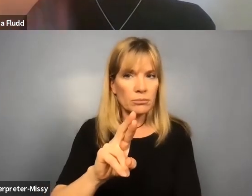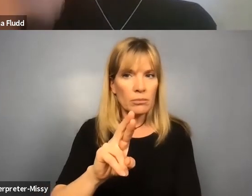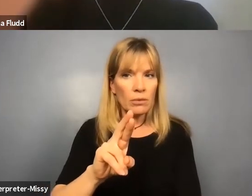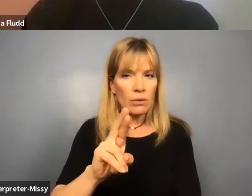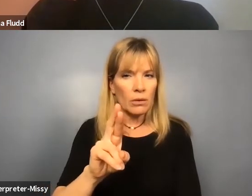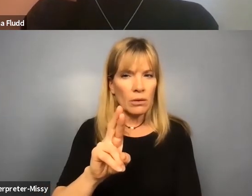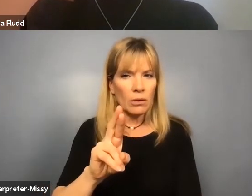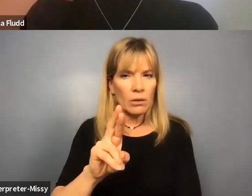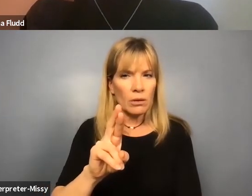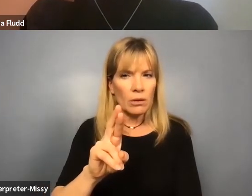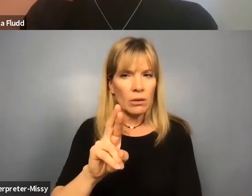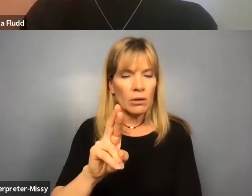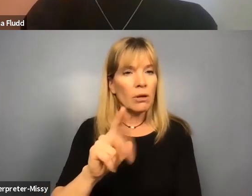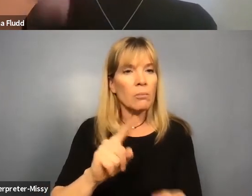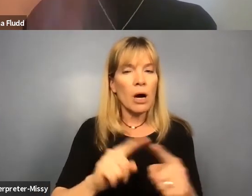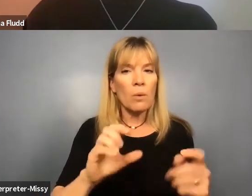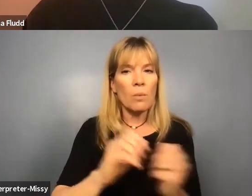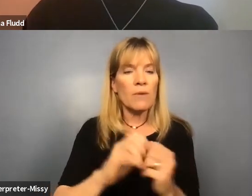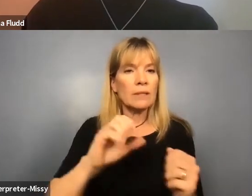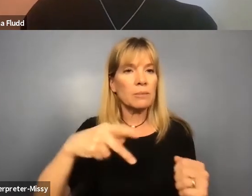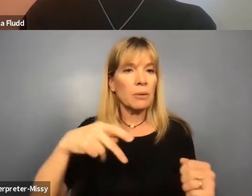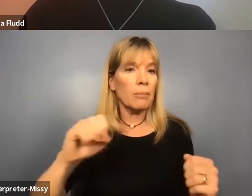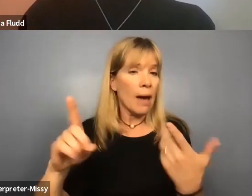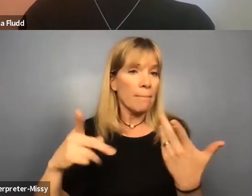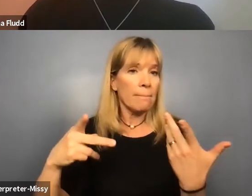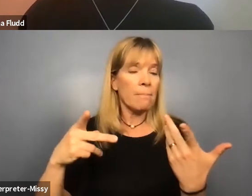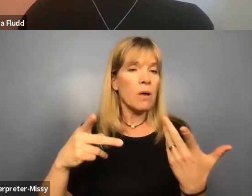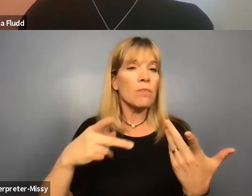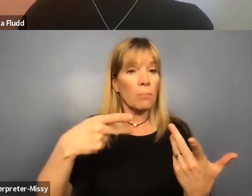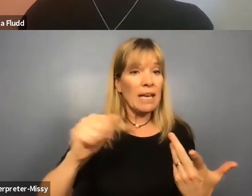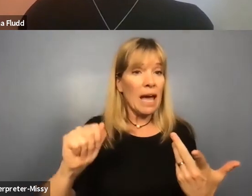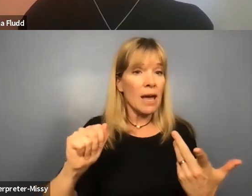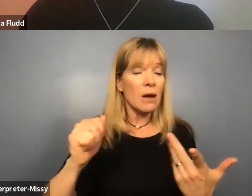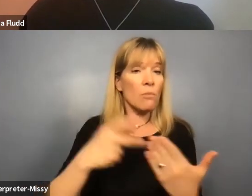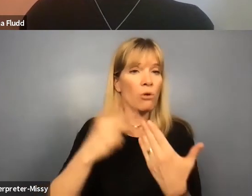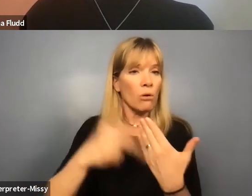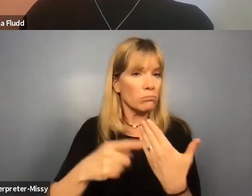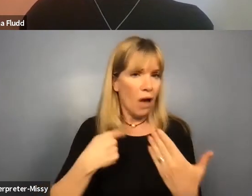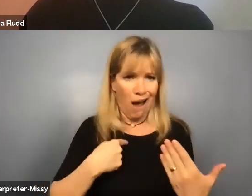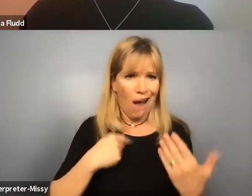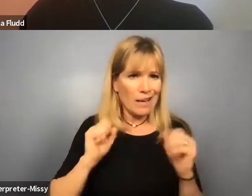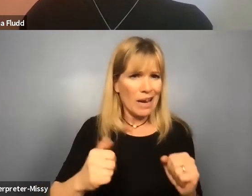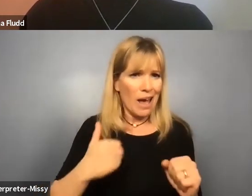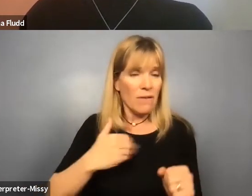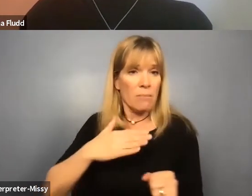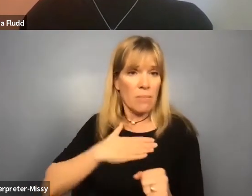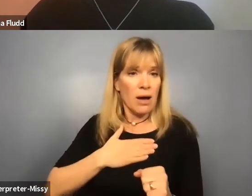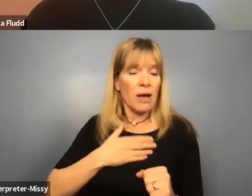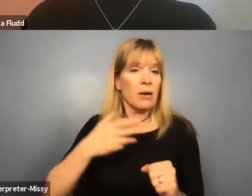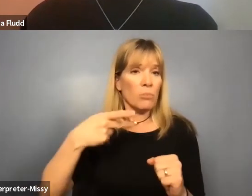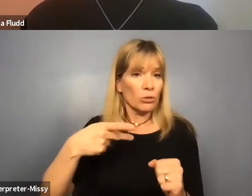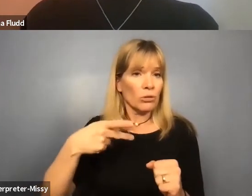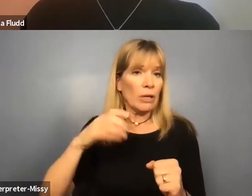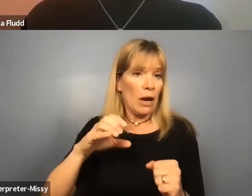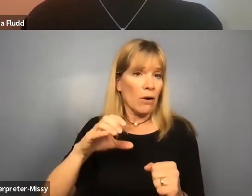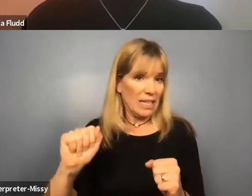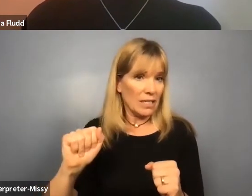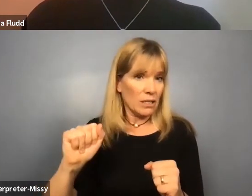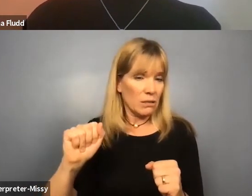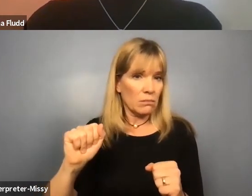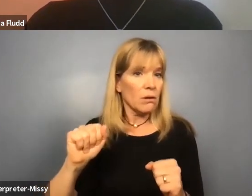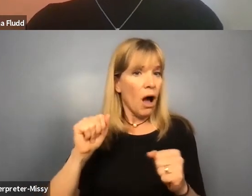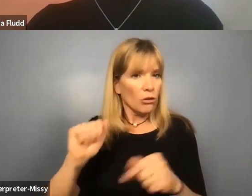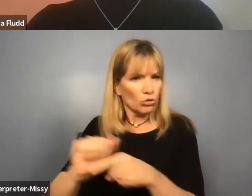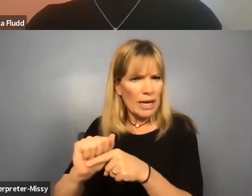the CBPAP program, personal assistance program, I can have my personal care attendant trained to change a